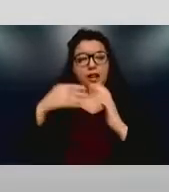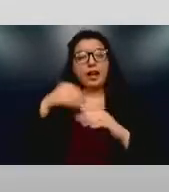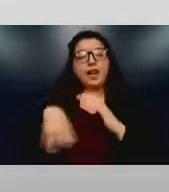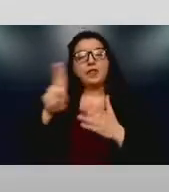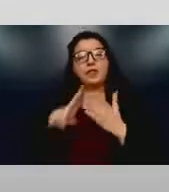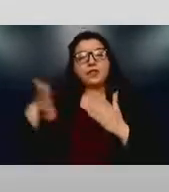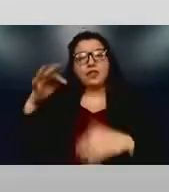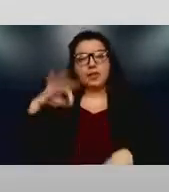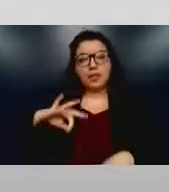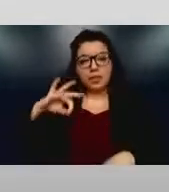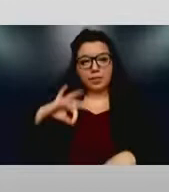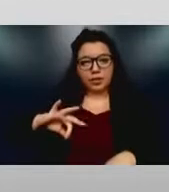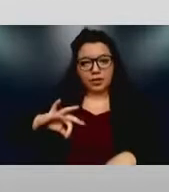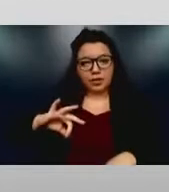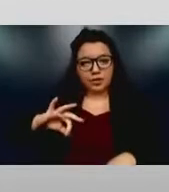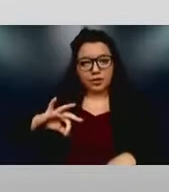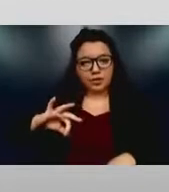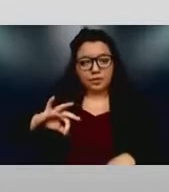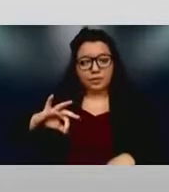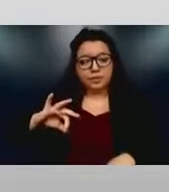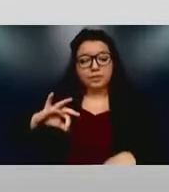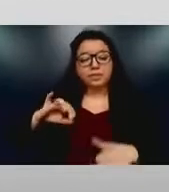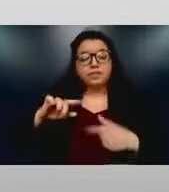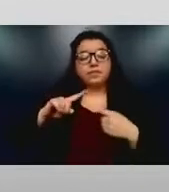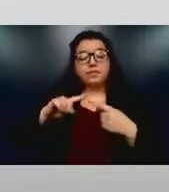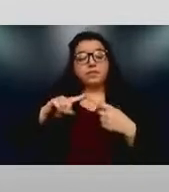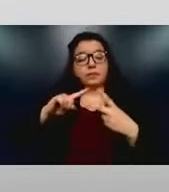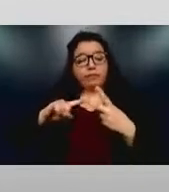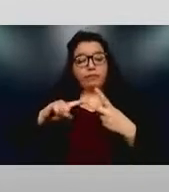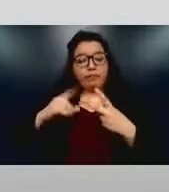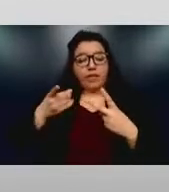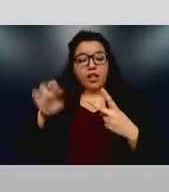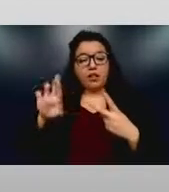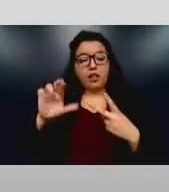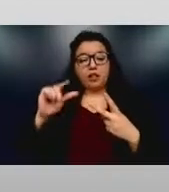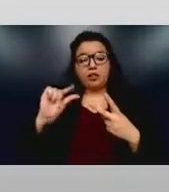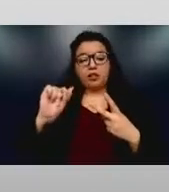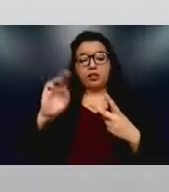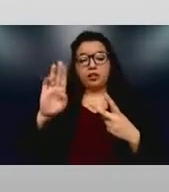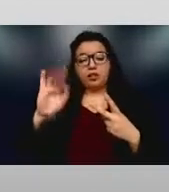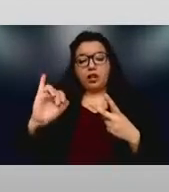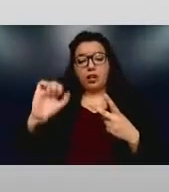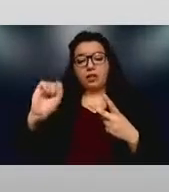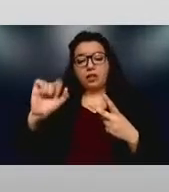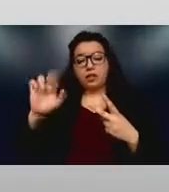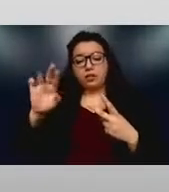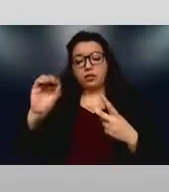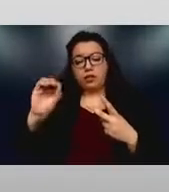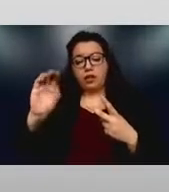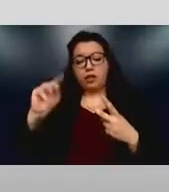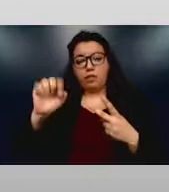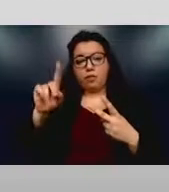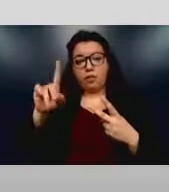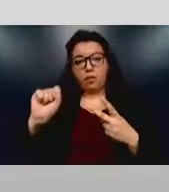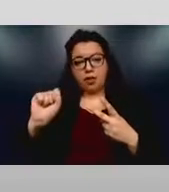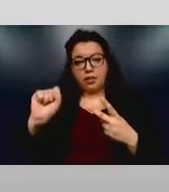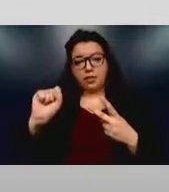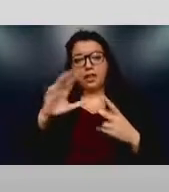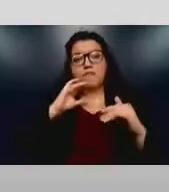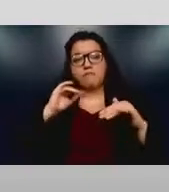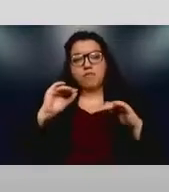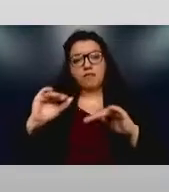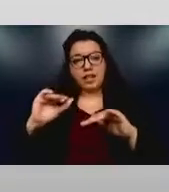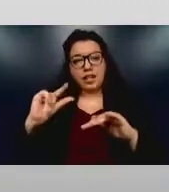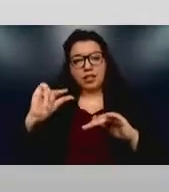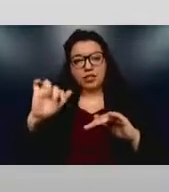of Pittsburgh. We have Dr. Gabi Serrata-Marx, who is a marine geochemist, also a